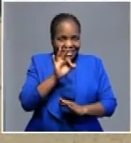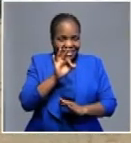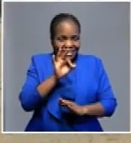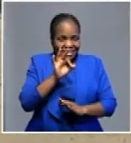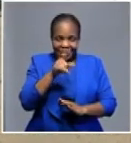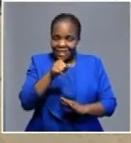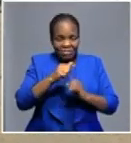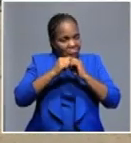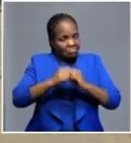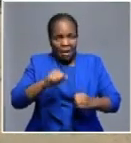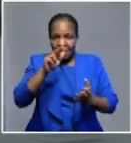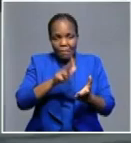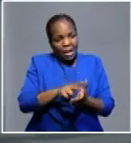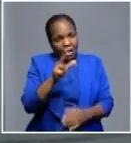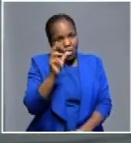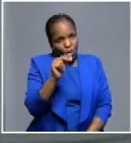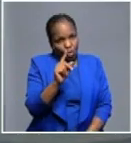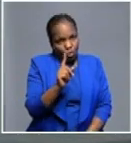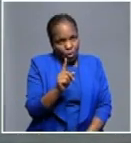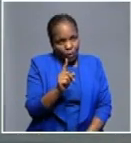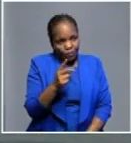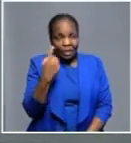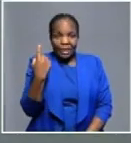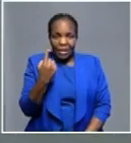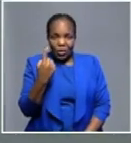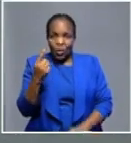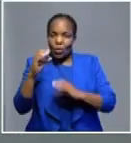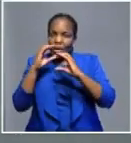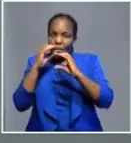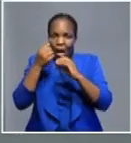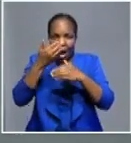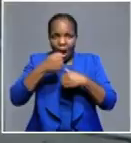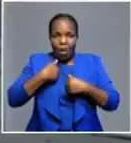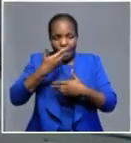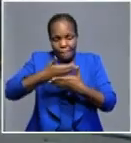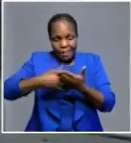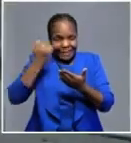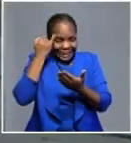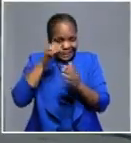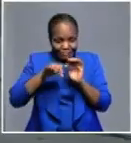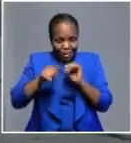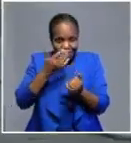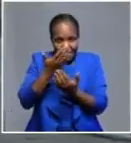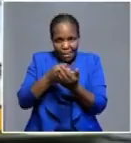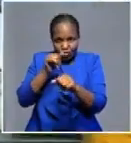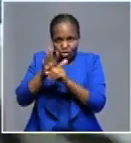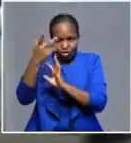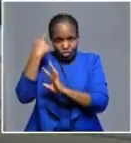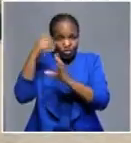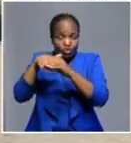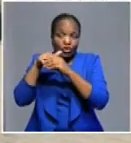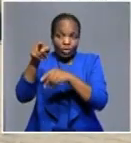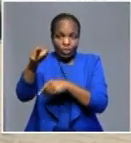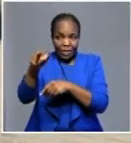not yet so. So, therefore, we have communicated to or make our submission to our line ministry to consider the increment.